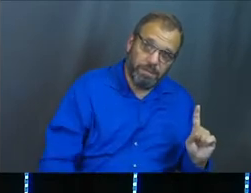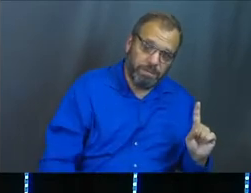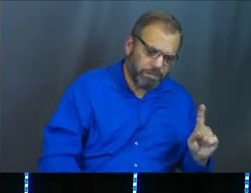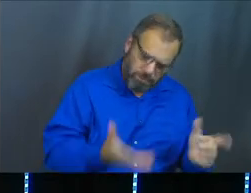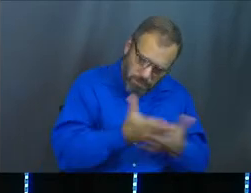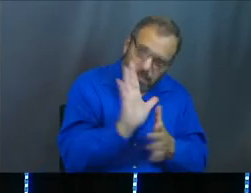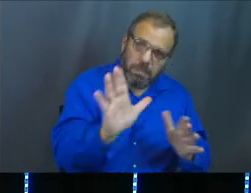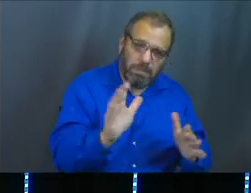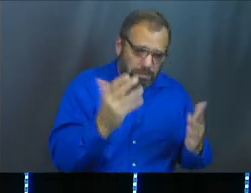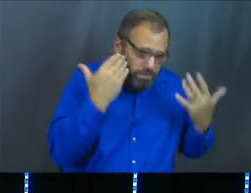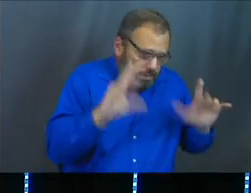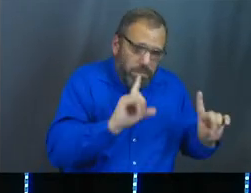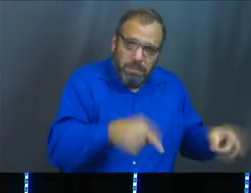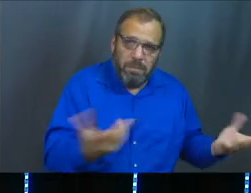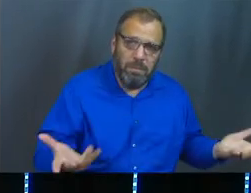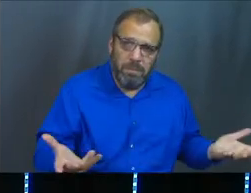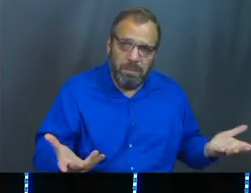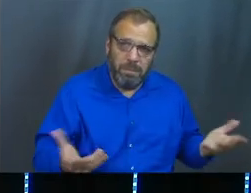And it's okay to not know. No.